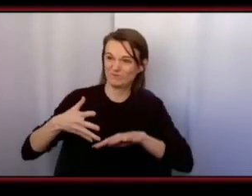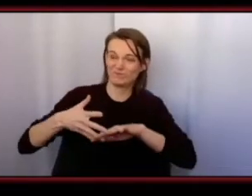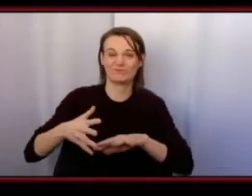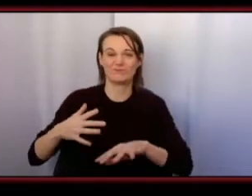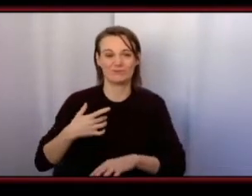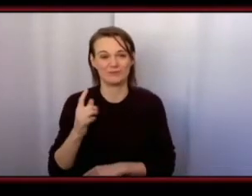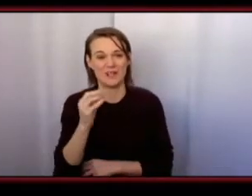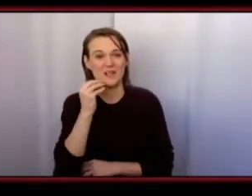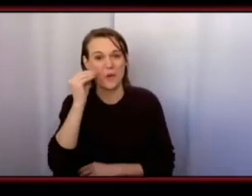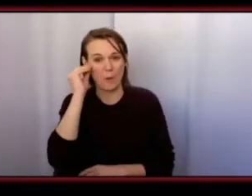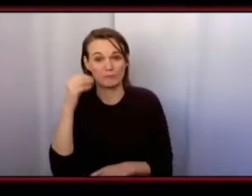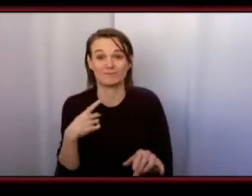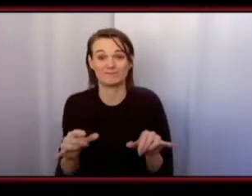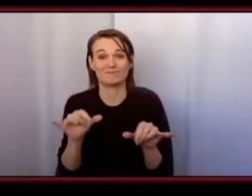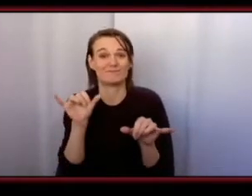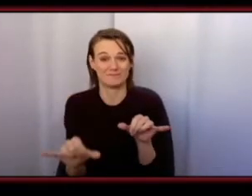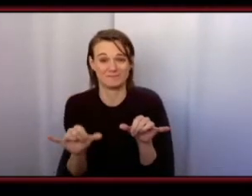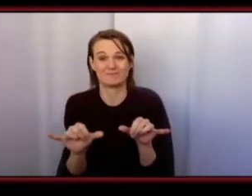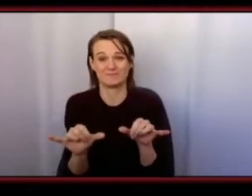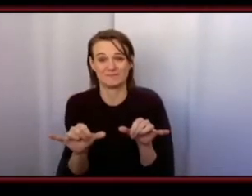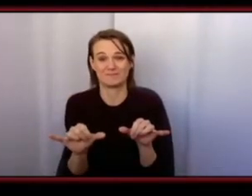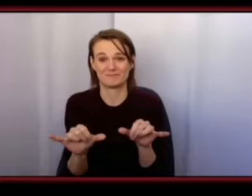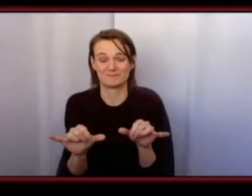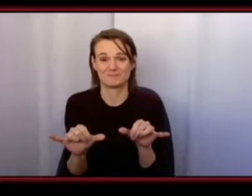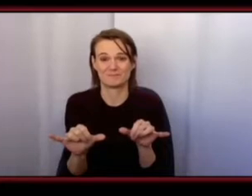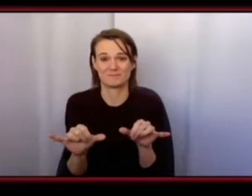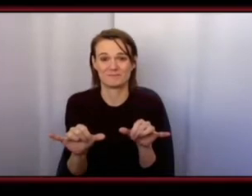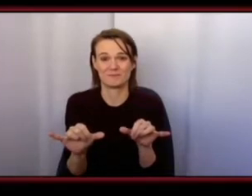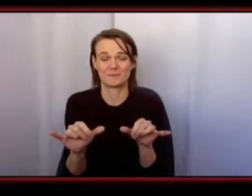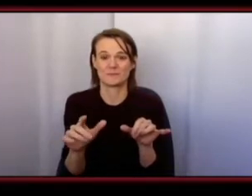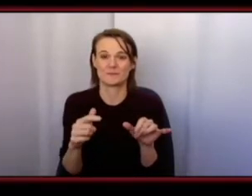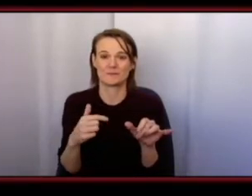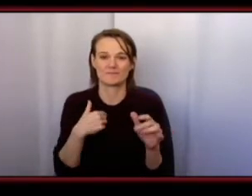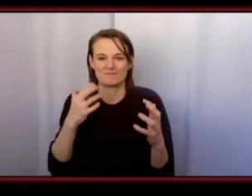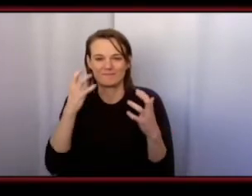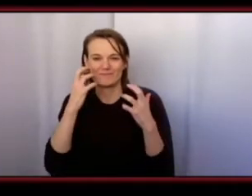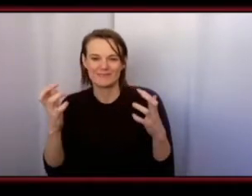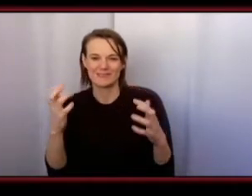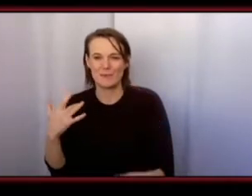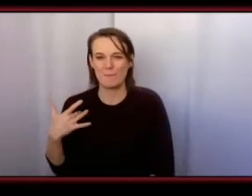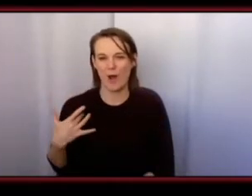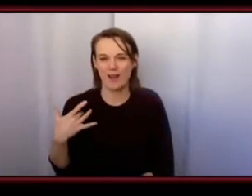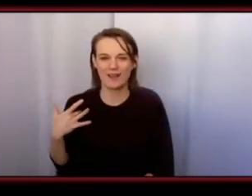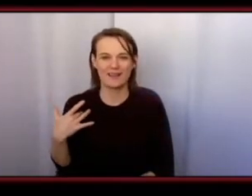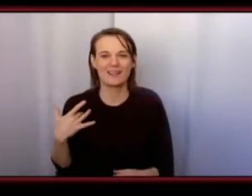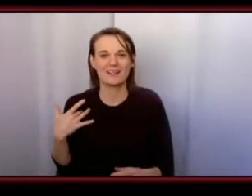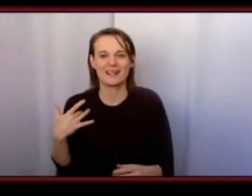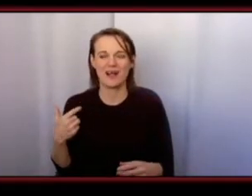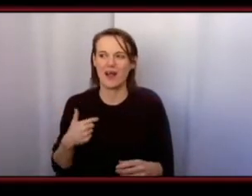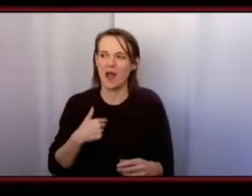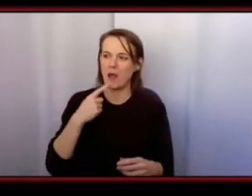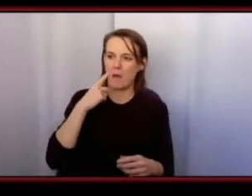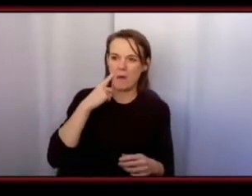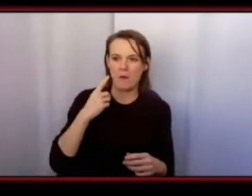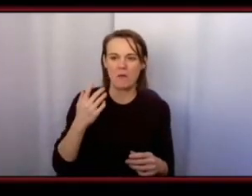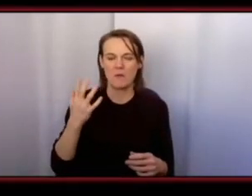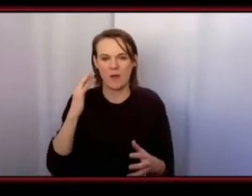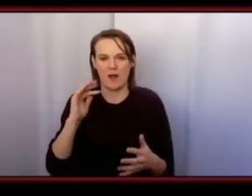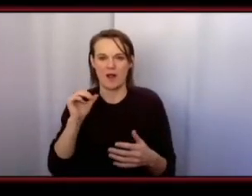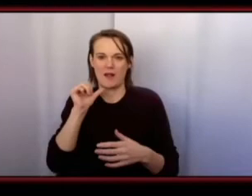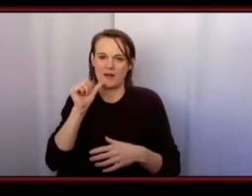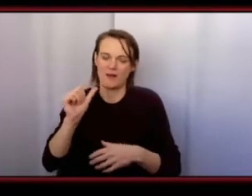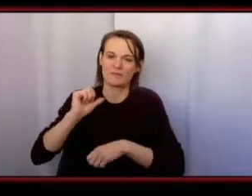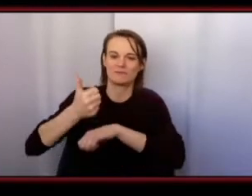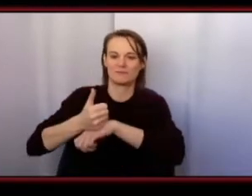um and then i found from my passion of modeling i realized i can turn that into a business and i